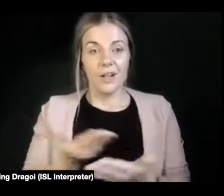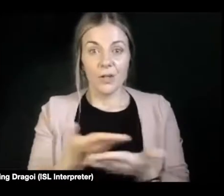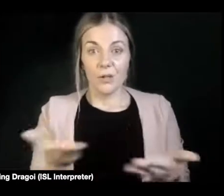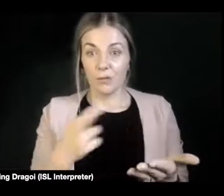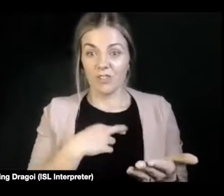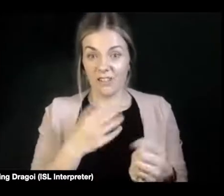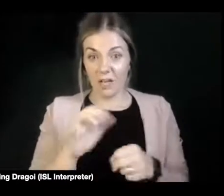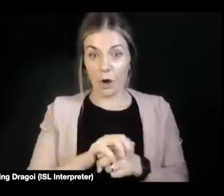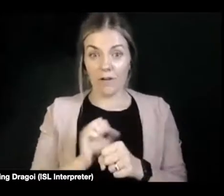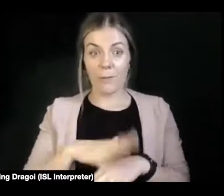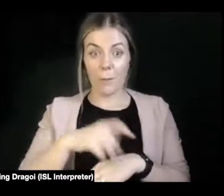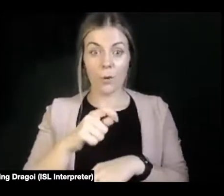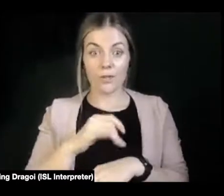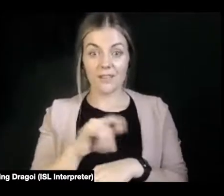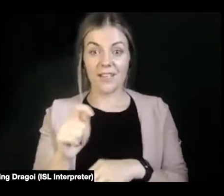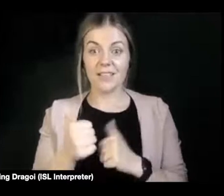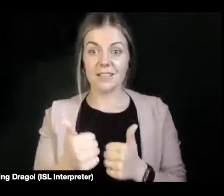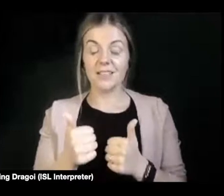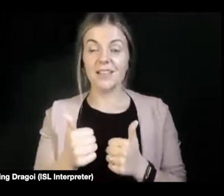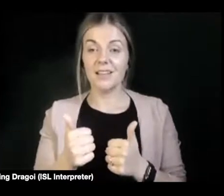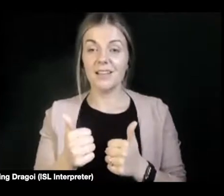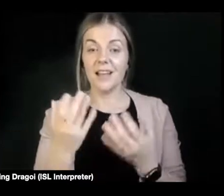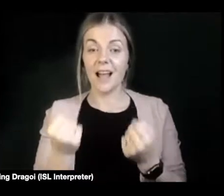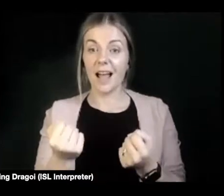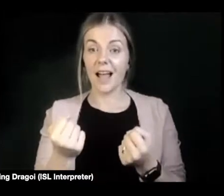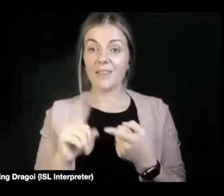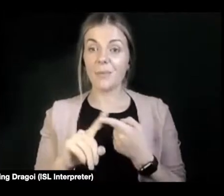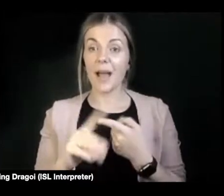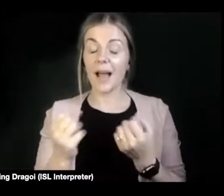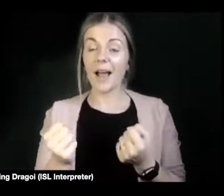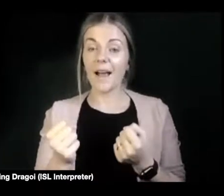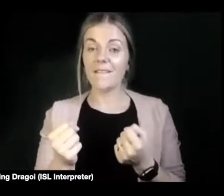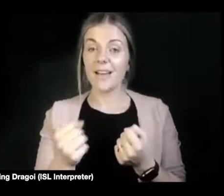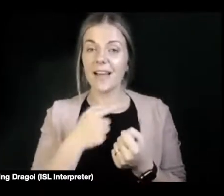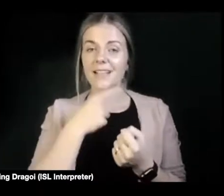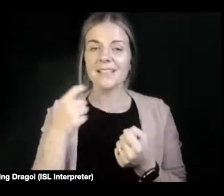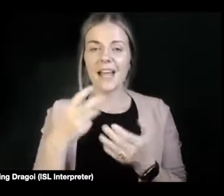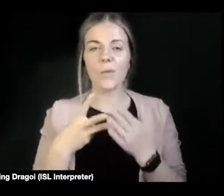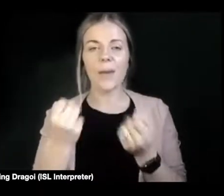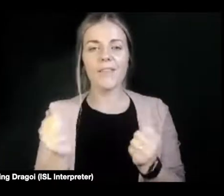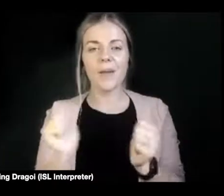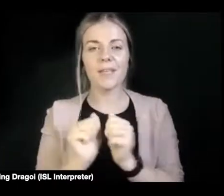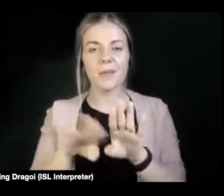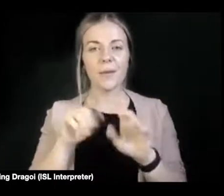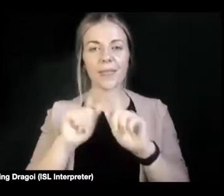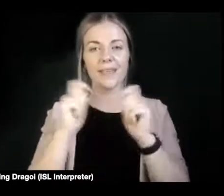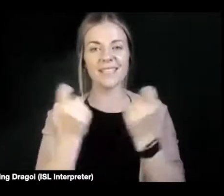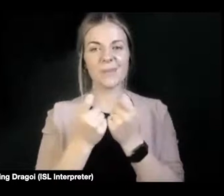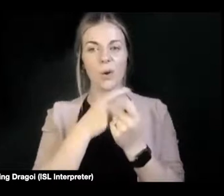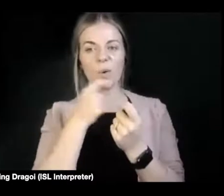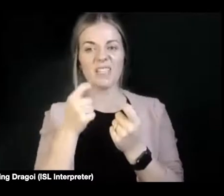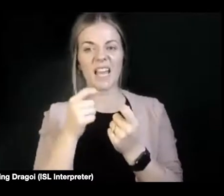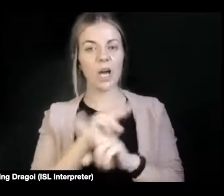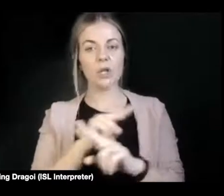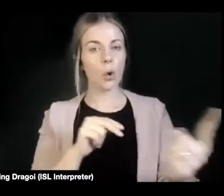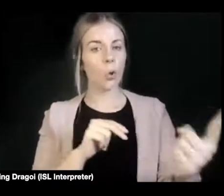of it. And we've got, we've got, you know, saying that whenever we have a meeting with our team, we always say, don't come to me